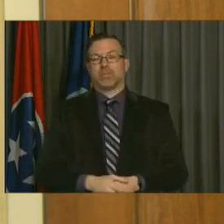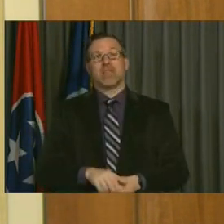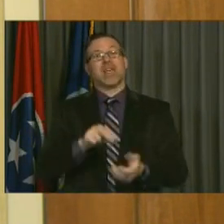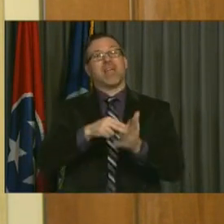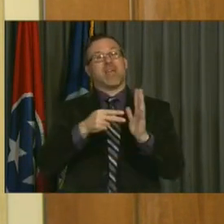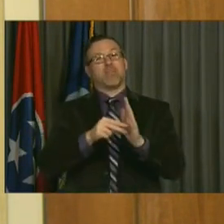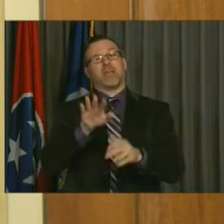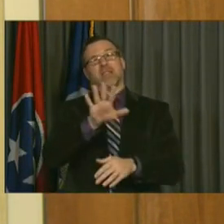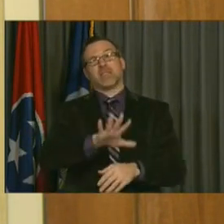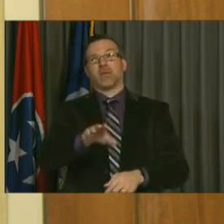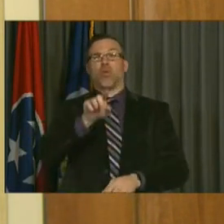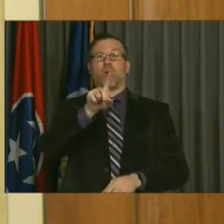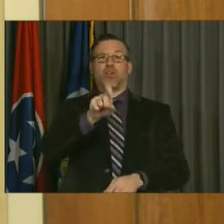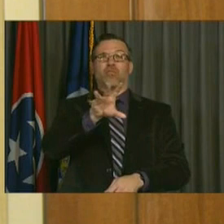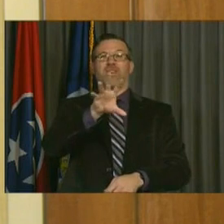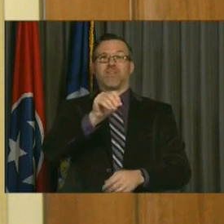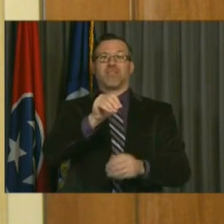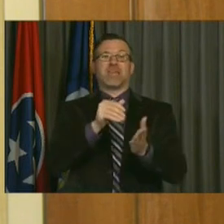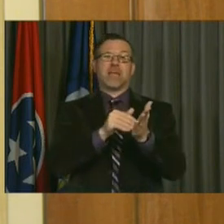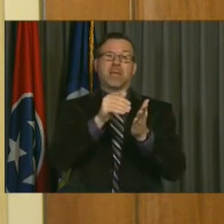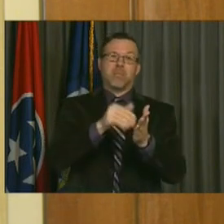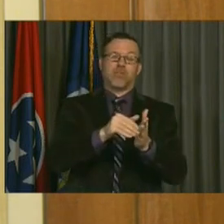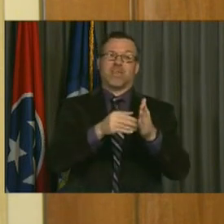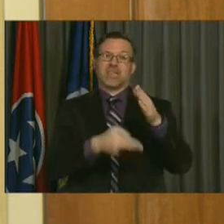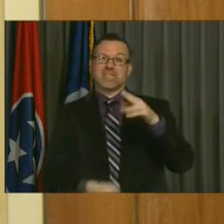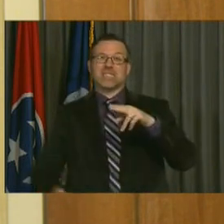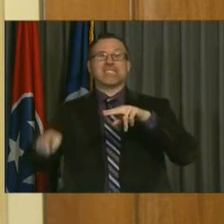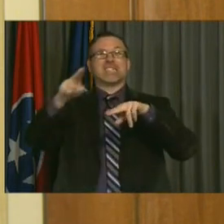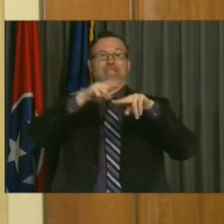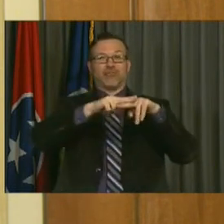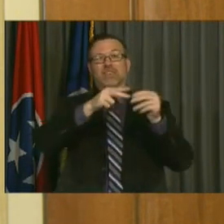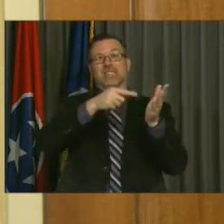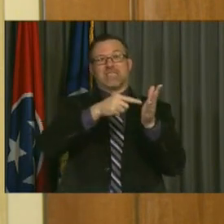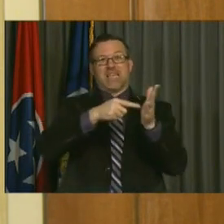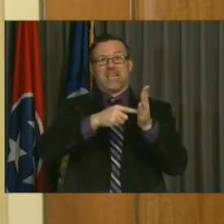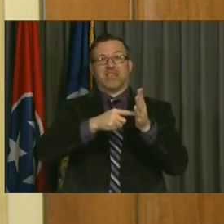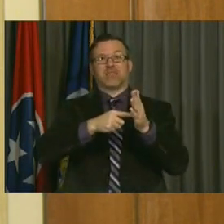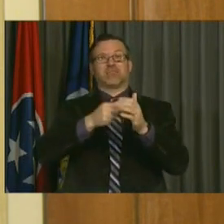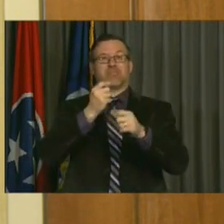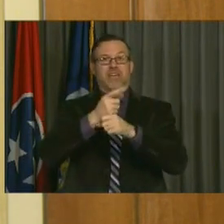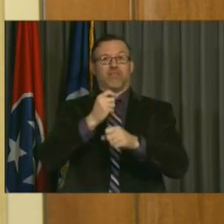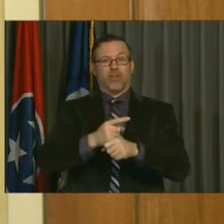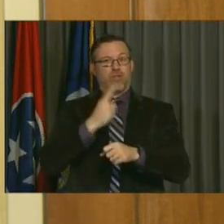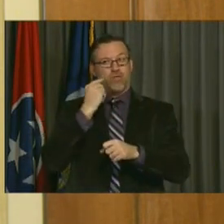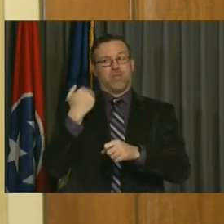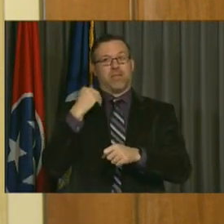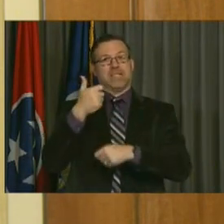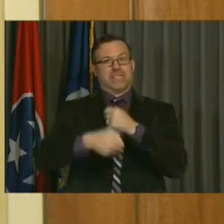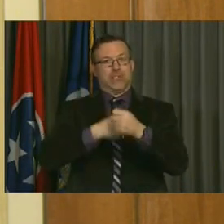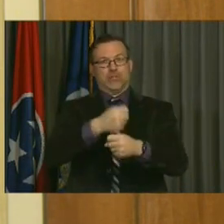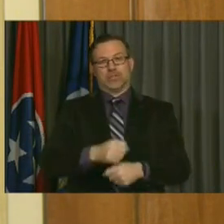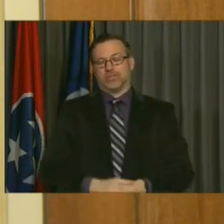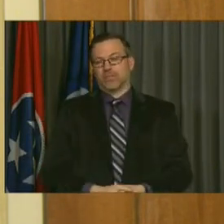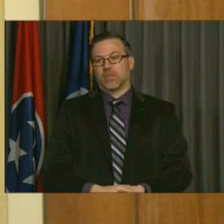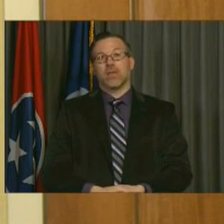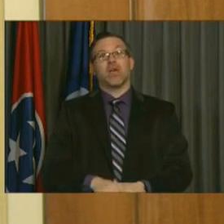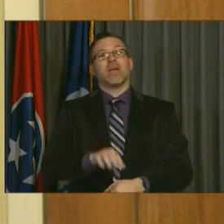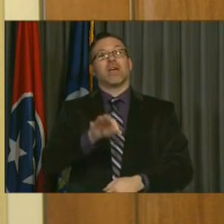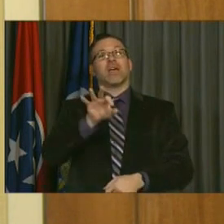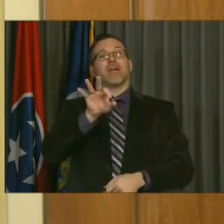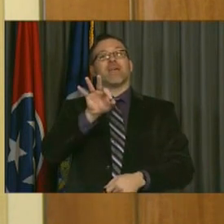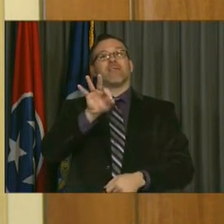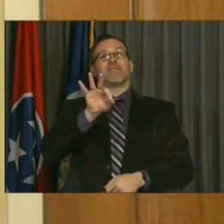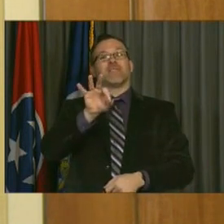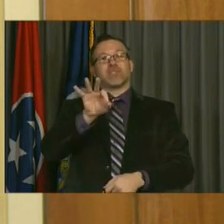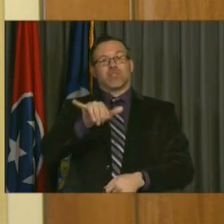$150 million increase in outstanding debt over that 10-year period. For fiscal year 20, we will see a